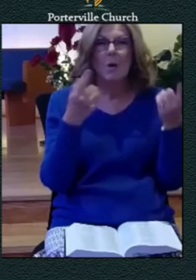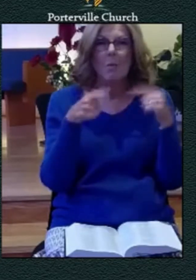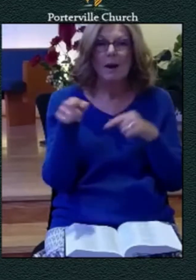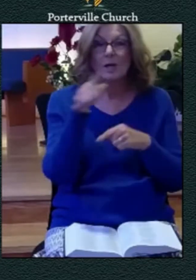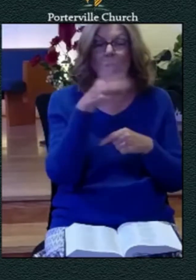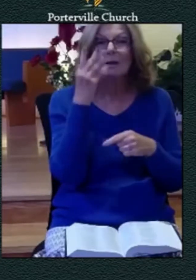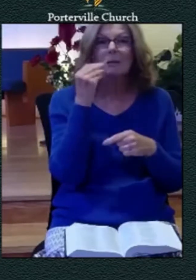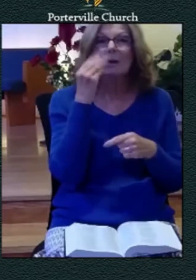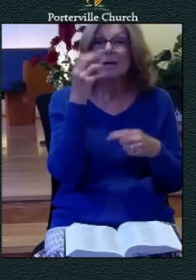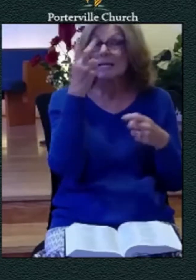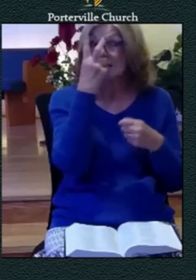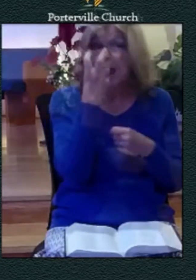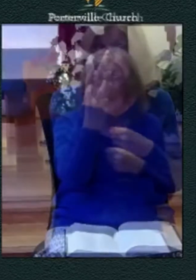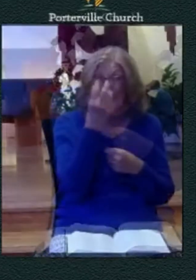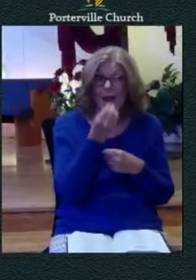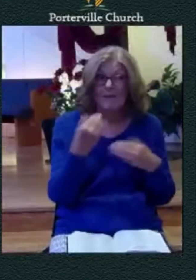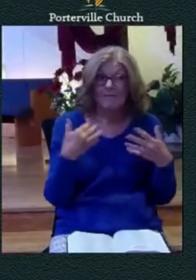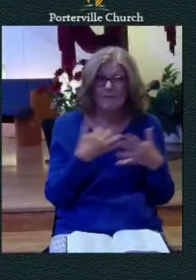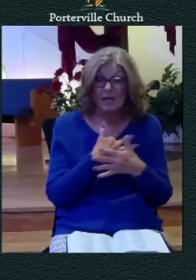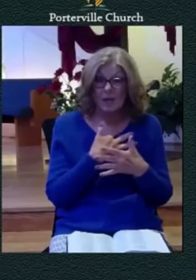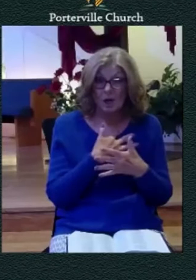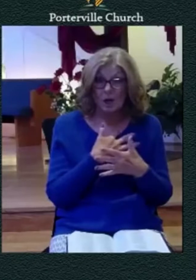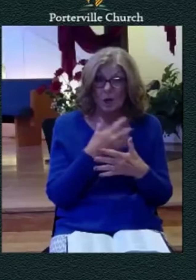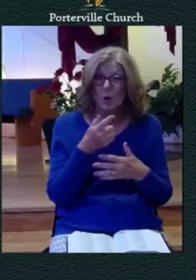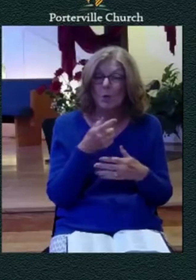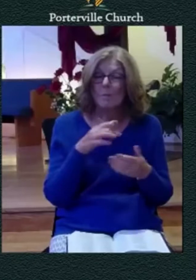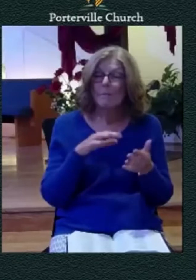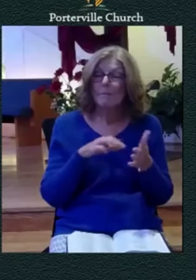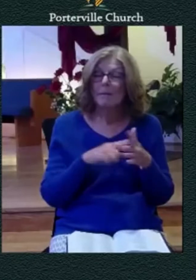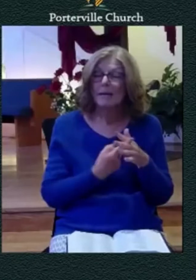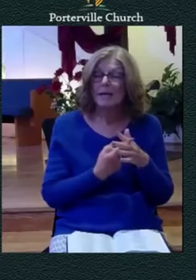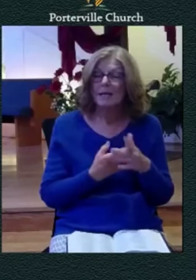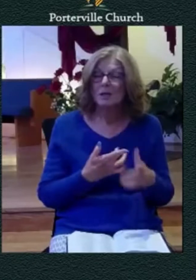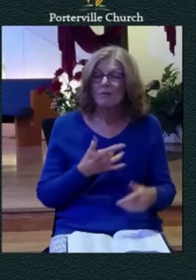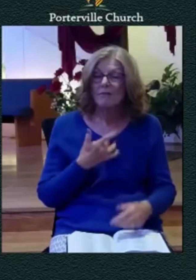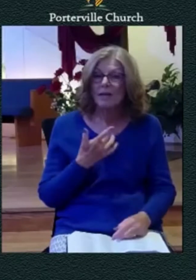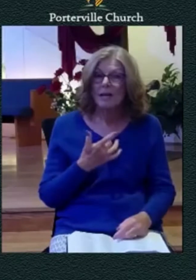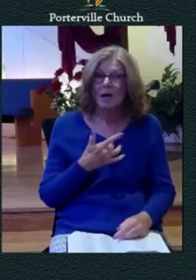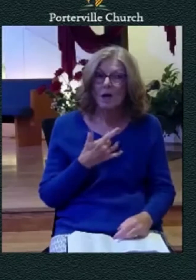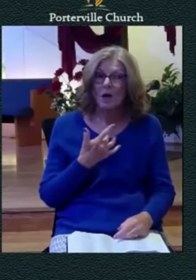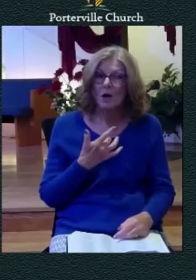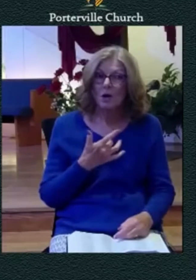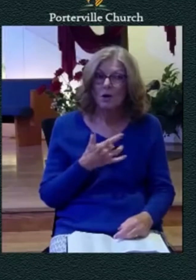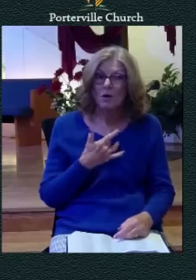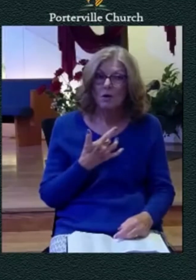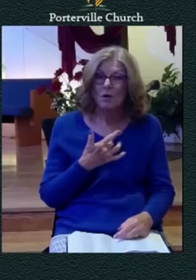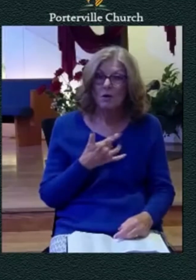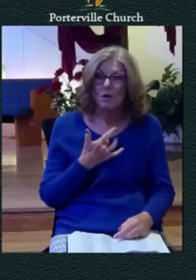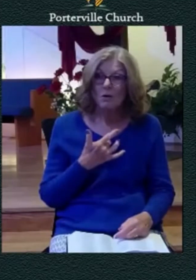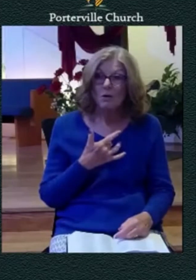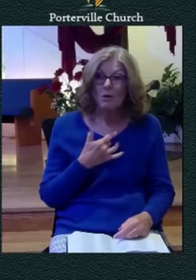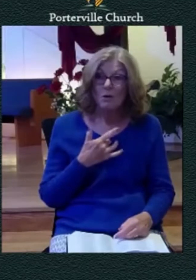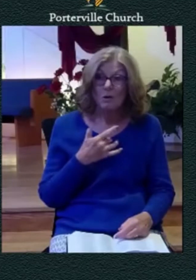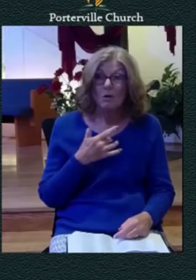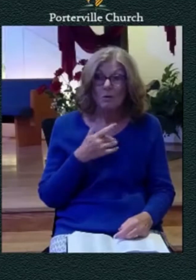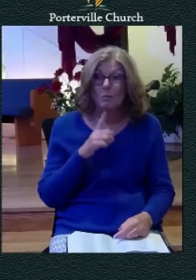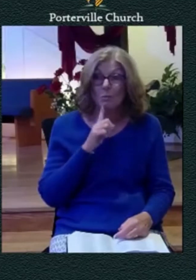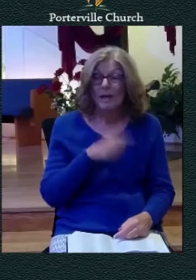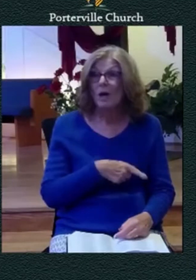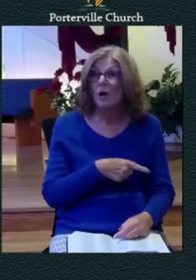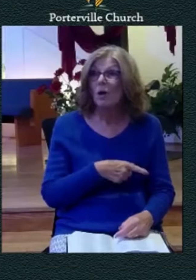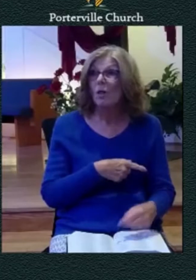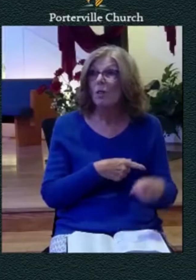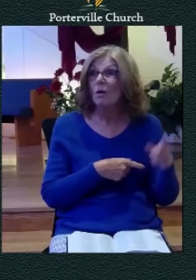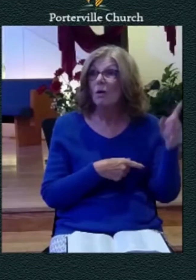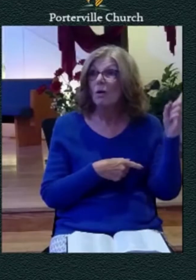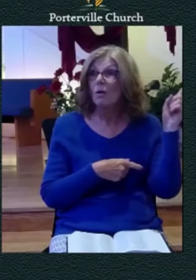begin to feel like the thing that is most real i forgot a slide here kind of